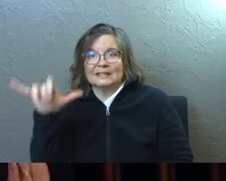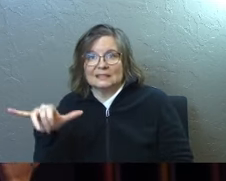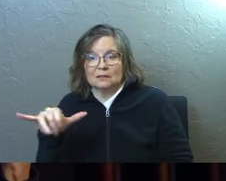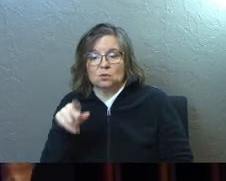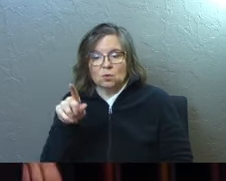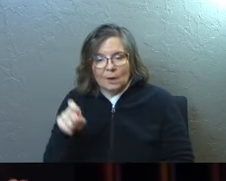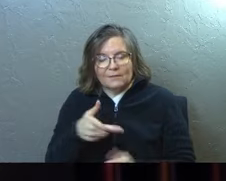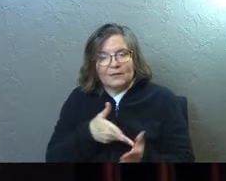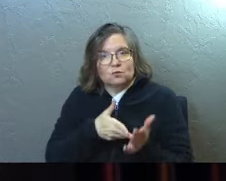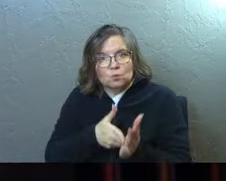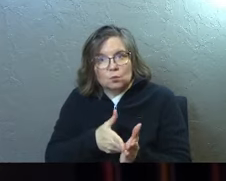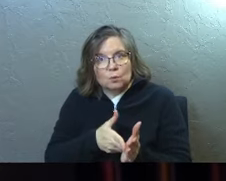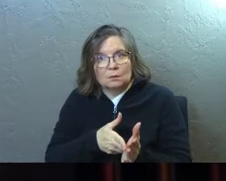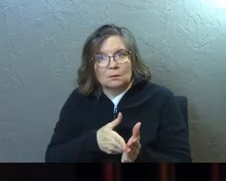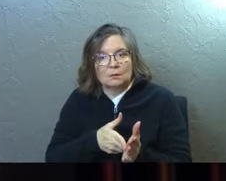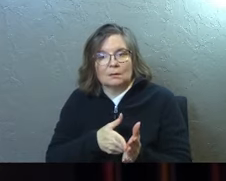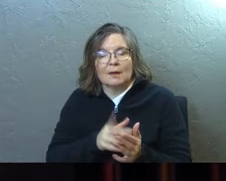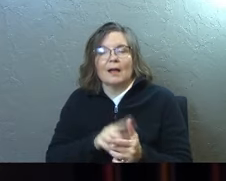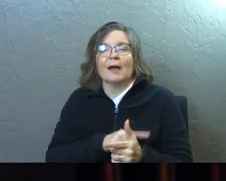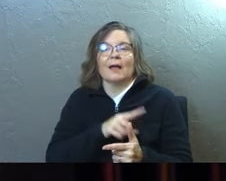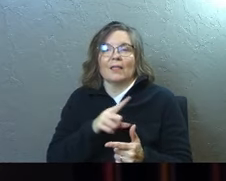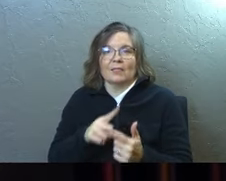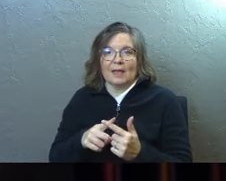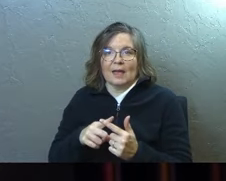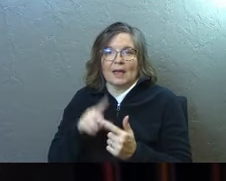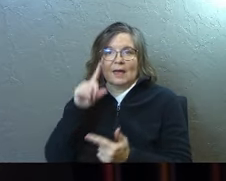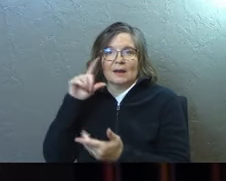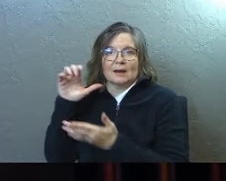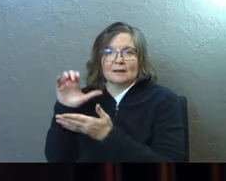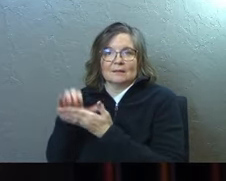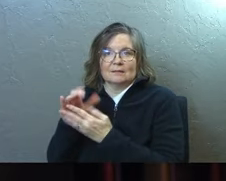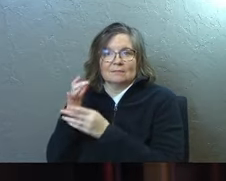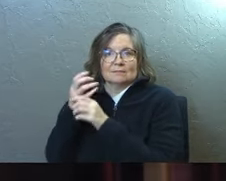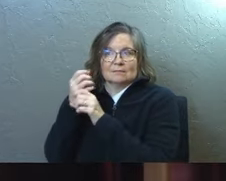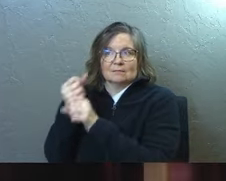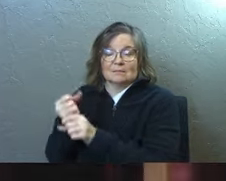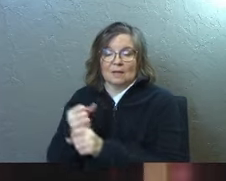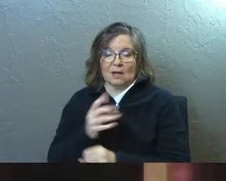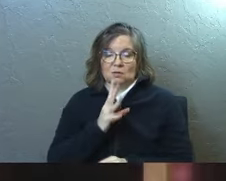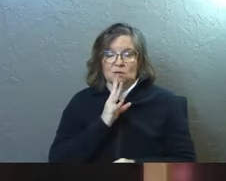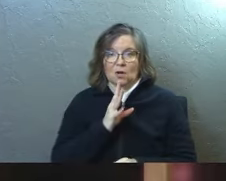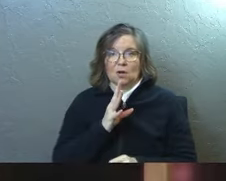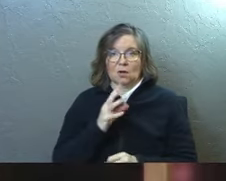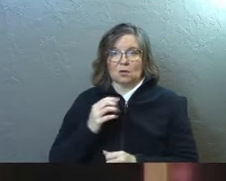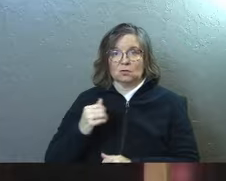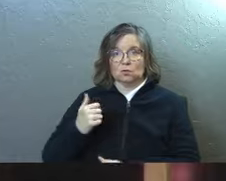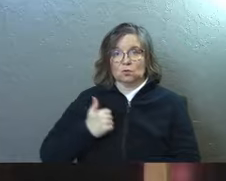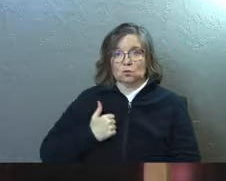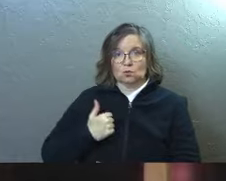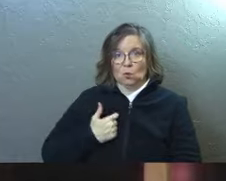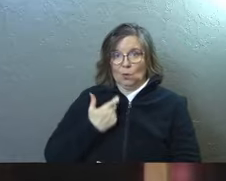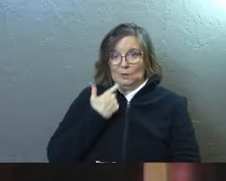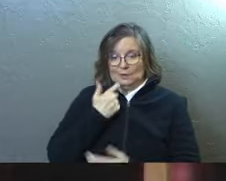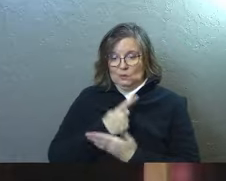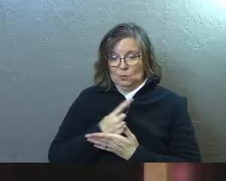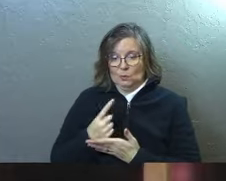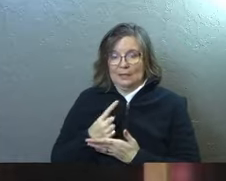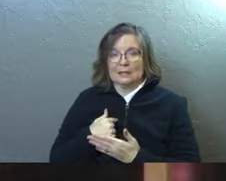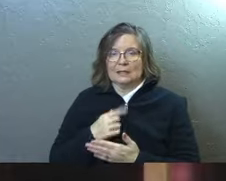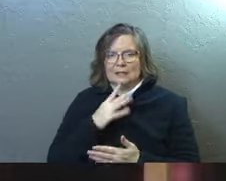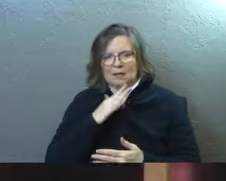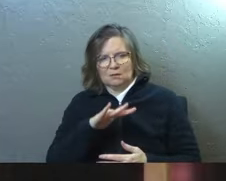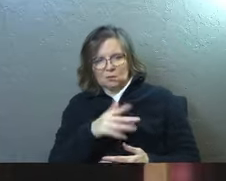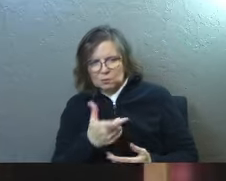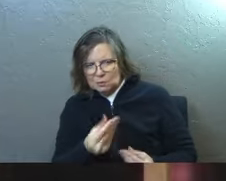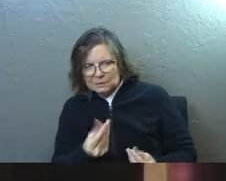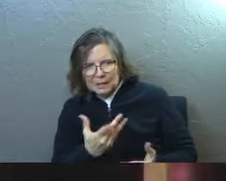And so you got to have truth and then faith. I was talking to a soldier this week about this topic and saying, Hey,